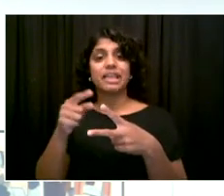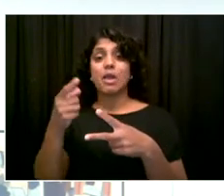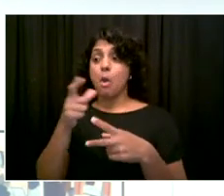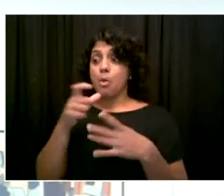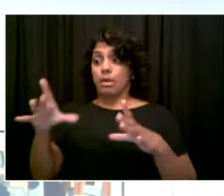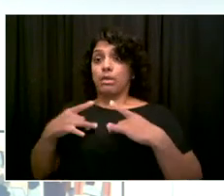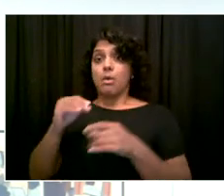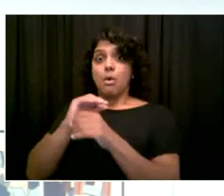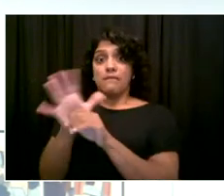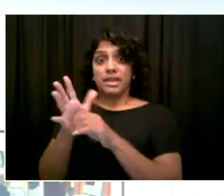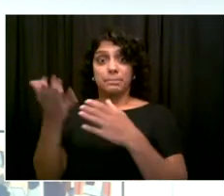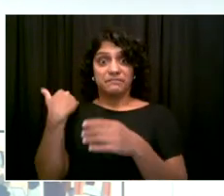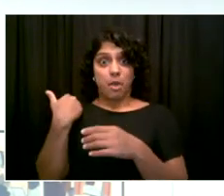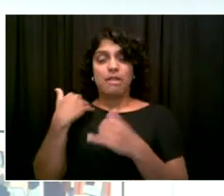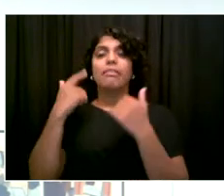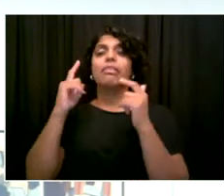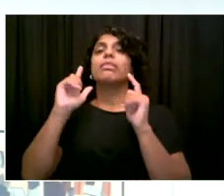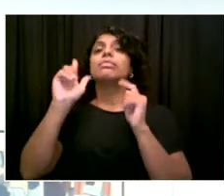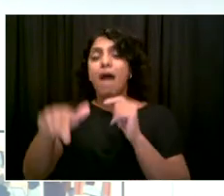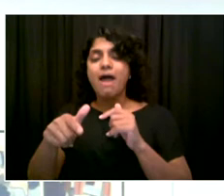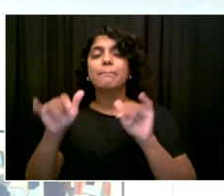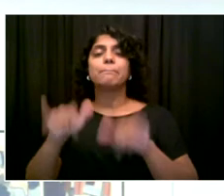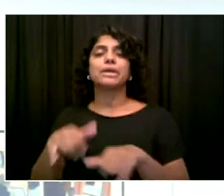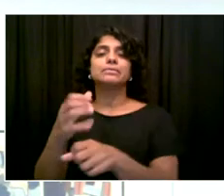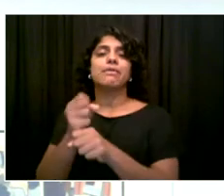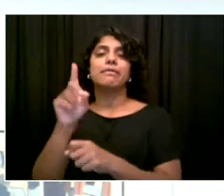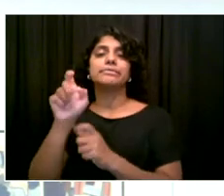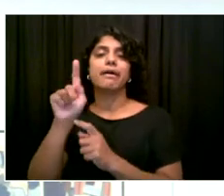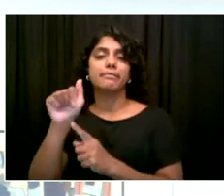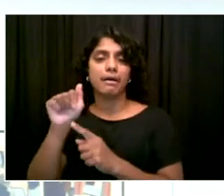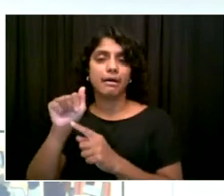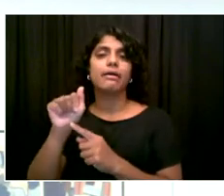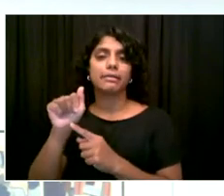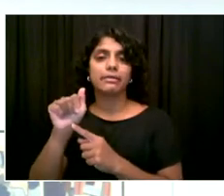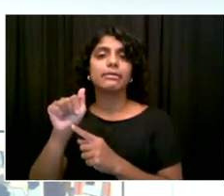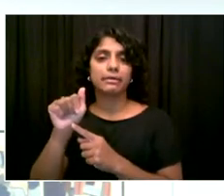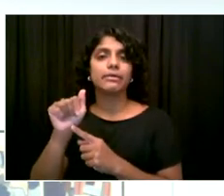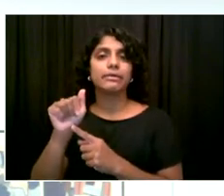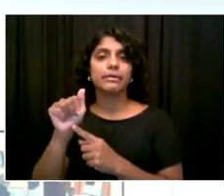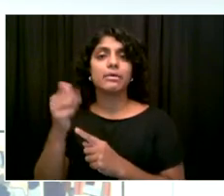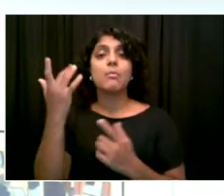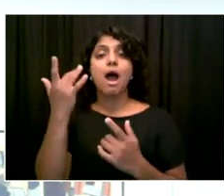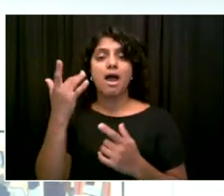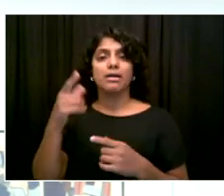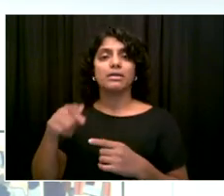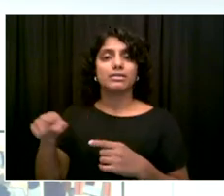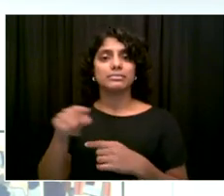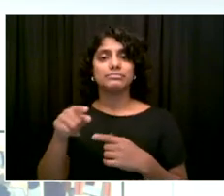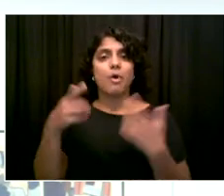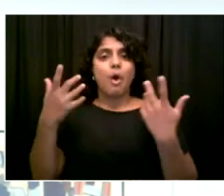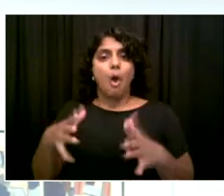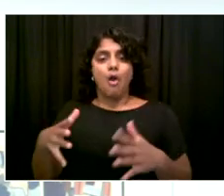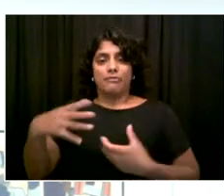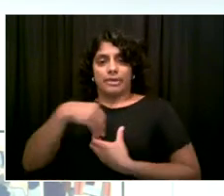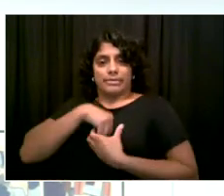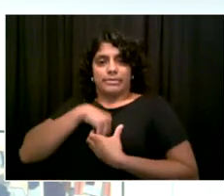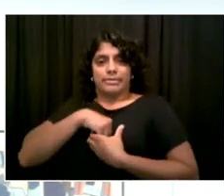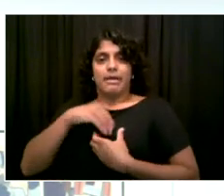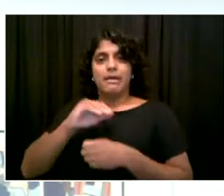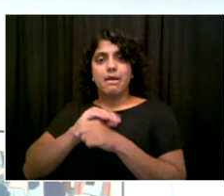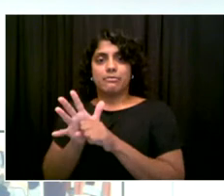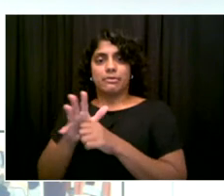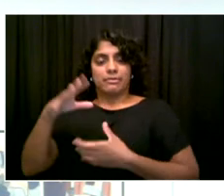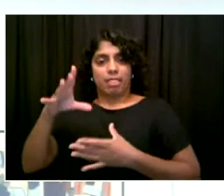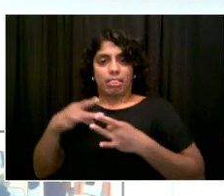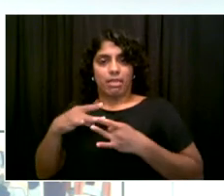provide good protection against all of the variants of the virus that are circulating in New York City, including